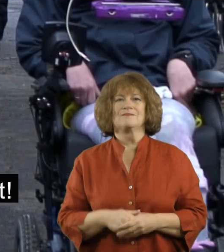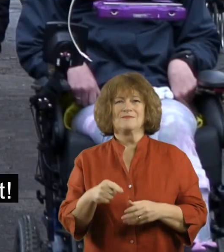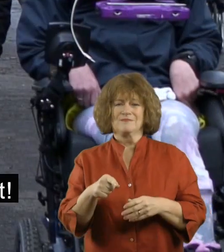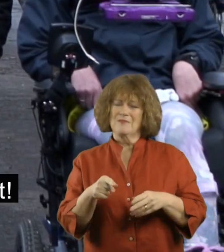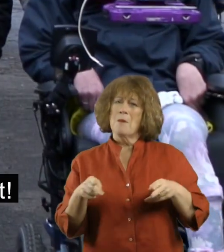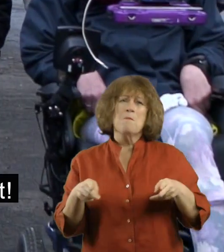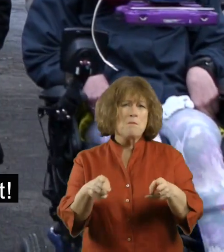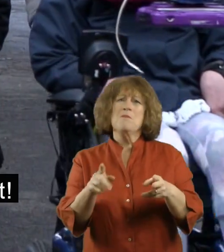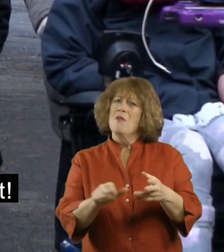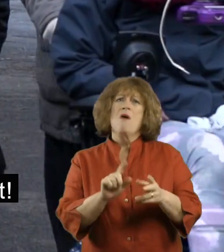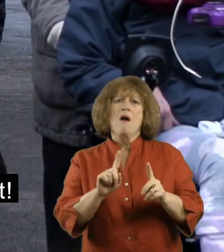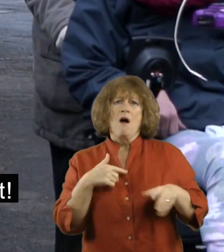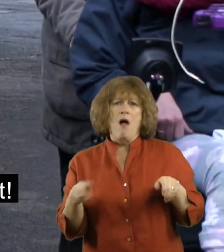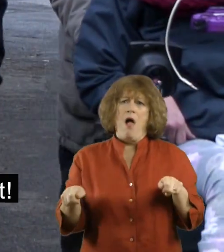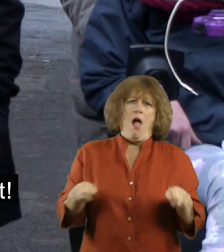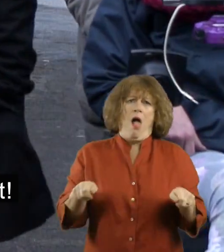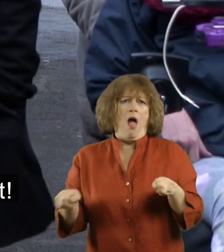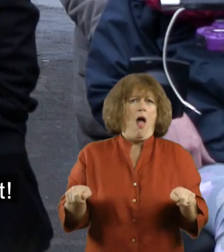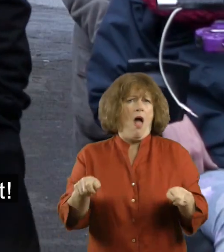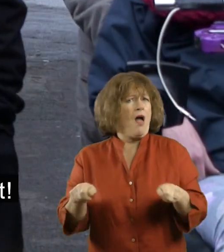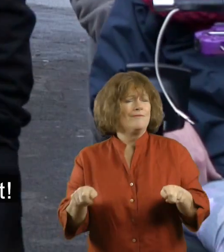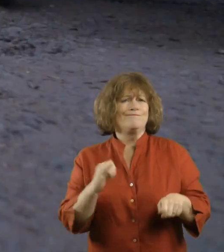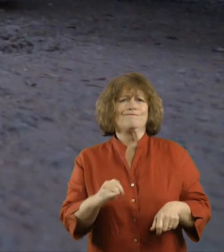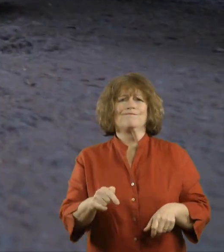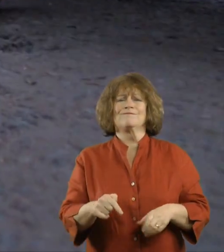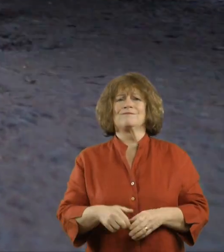This path is what my Shakespeare about!